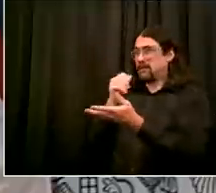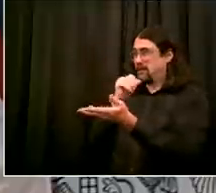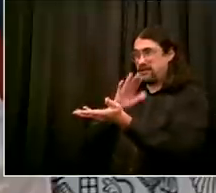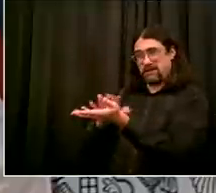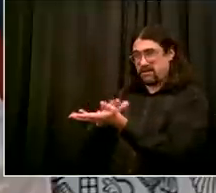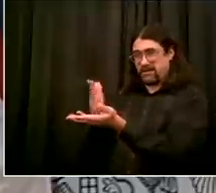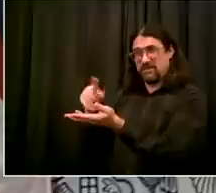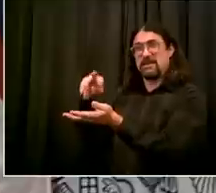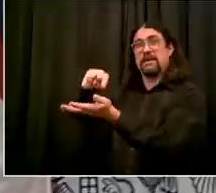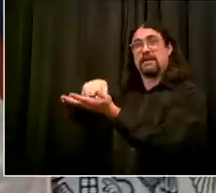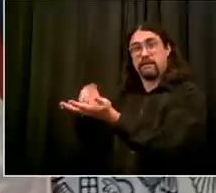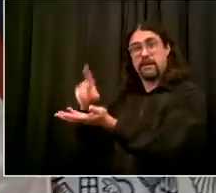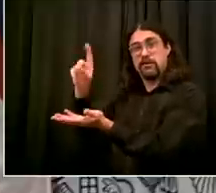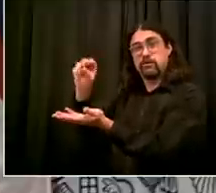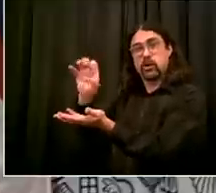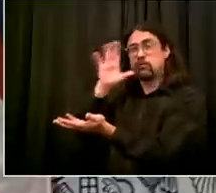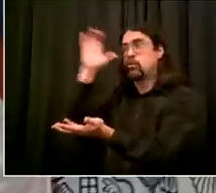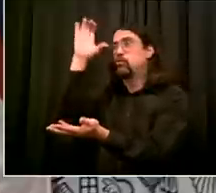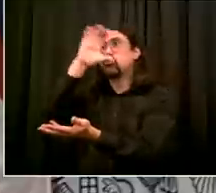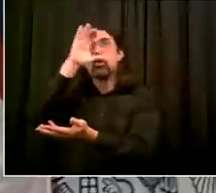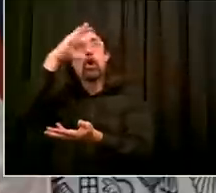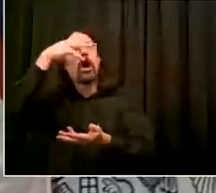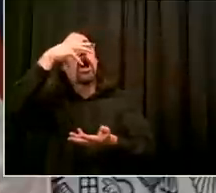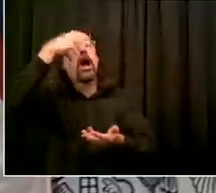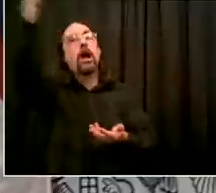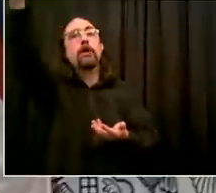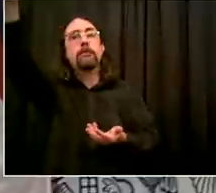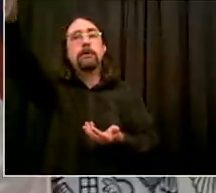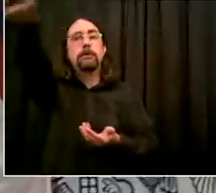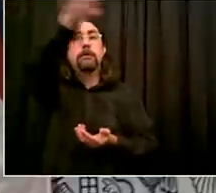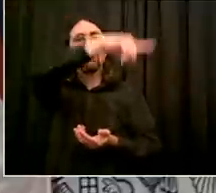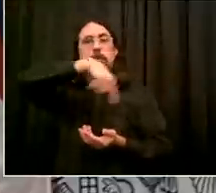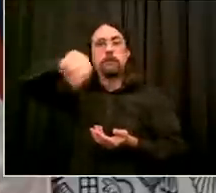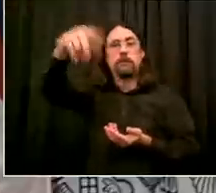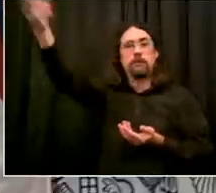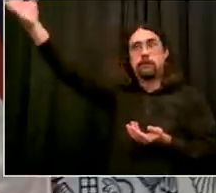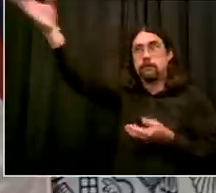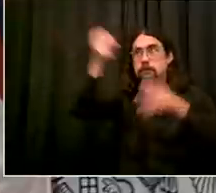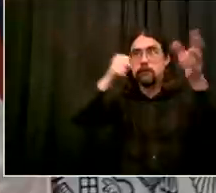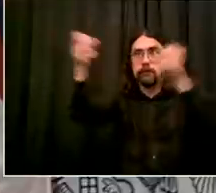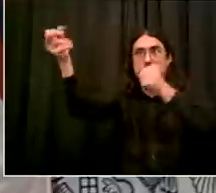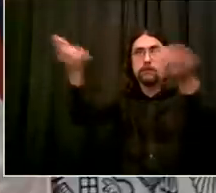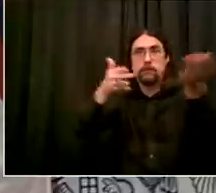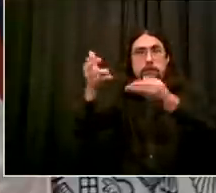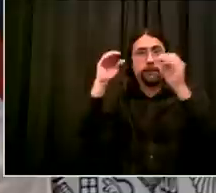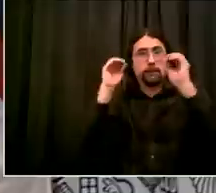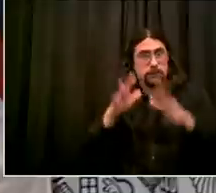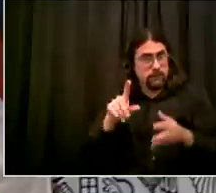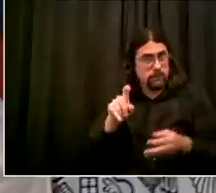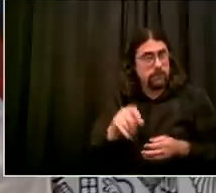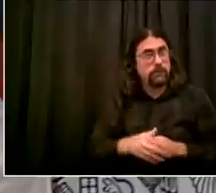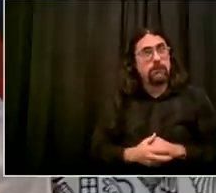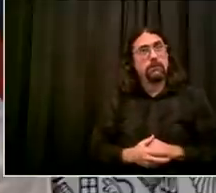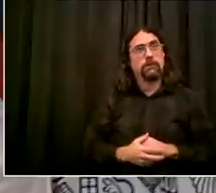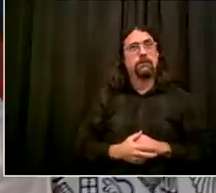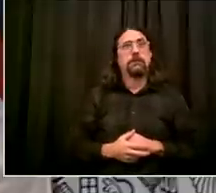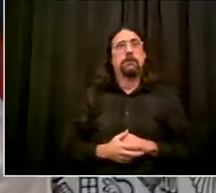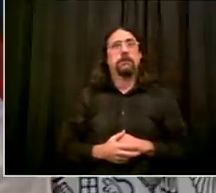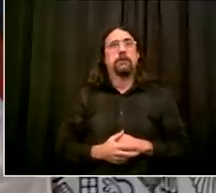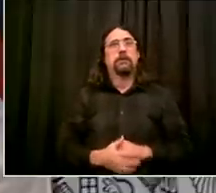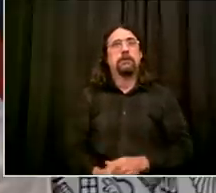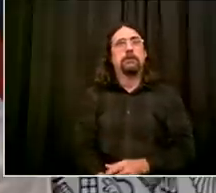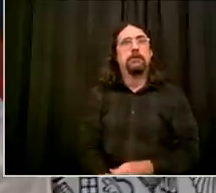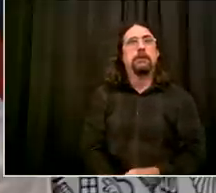fundamental confidence that the numbers are coming in the way we need them to again we all try to make sense of this